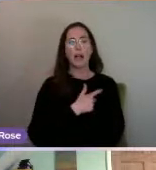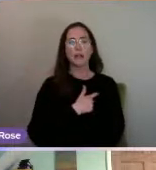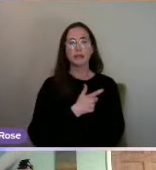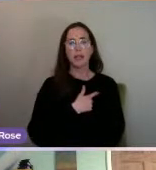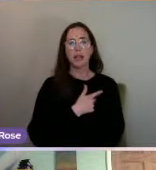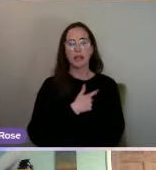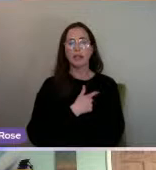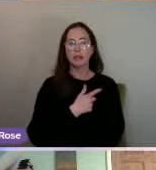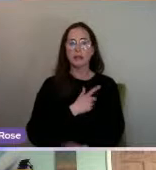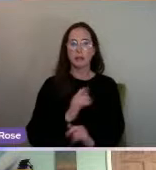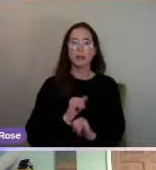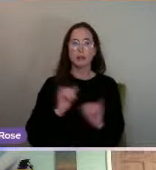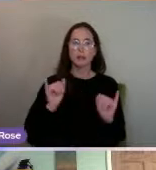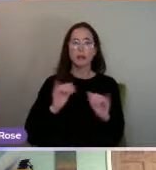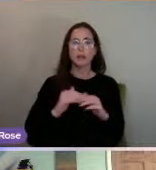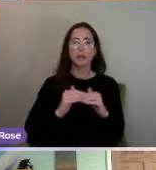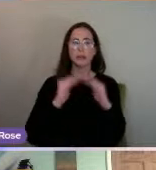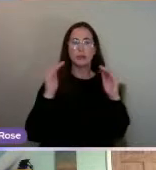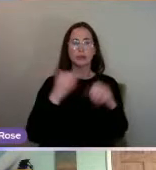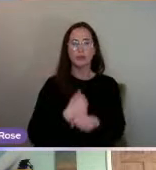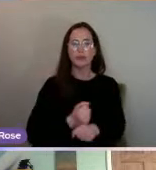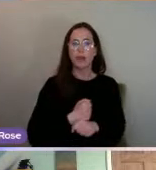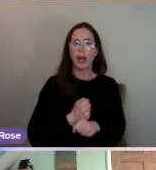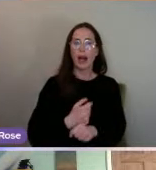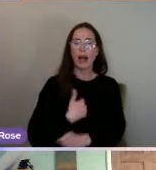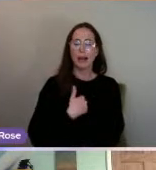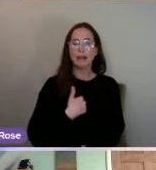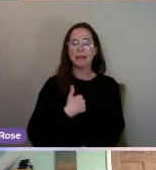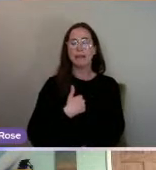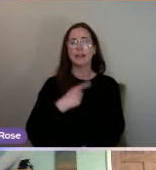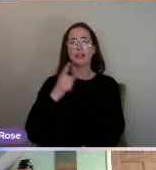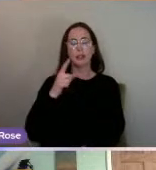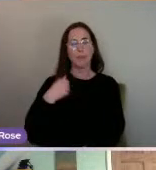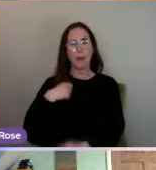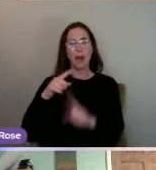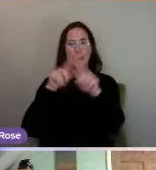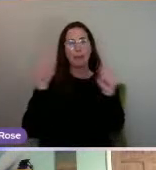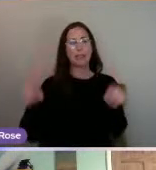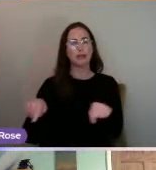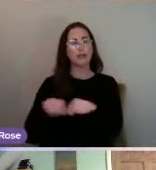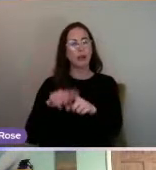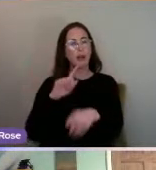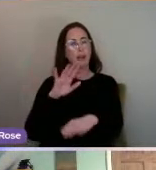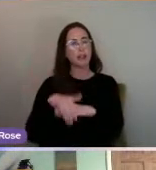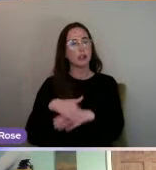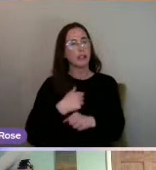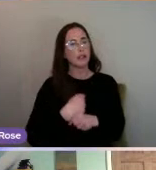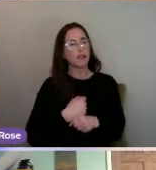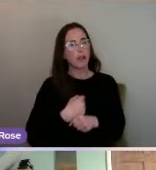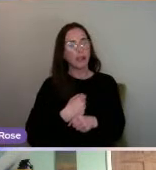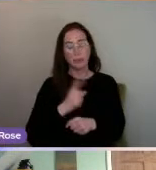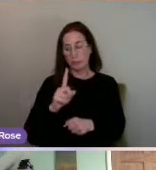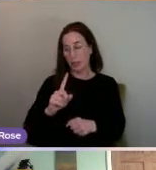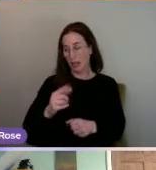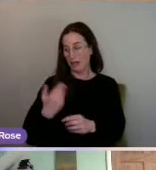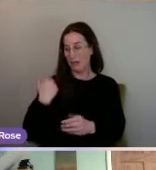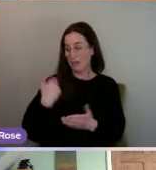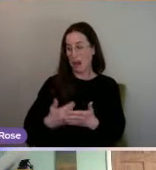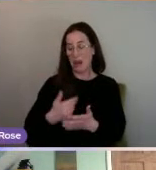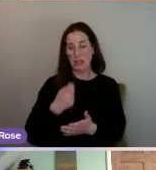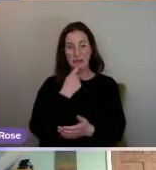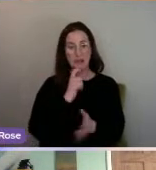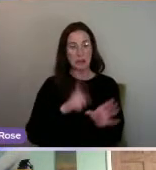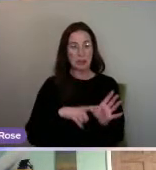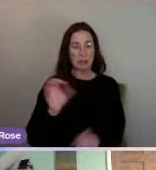seriously high levels of stress. So, this is about stress. Although, actually, for the past couple of years, I haven't really